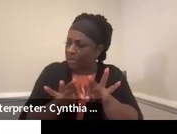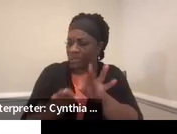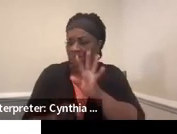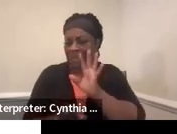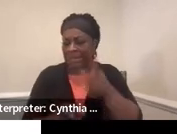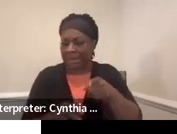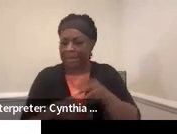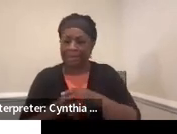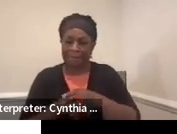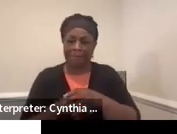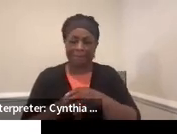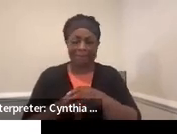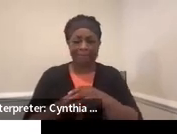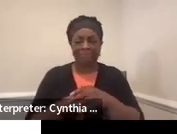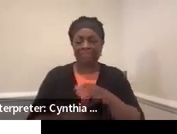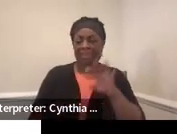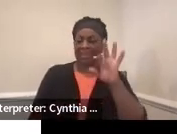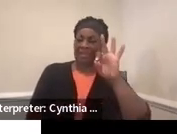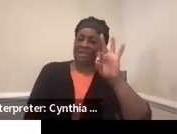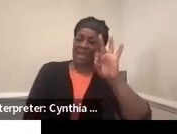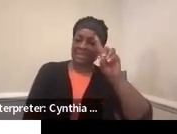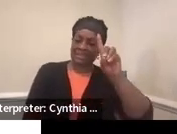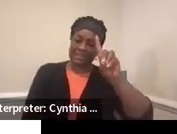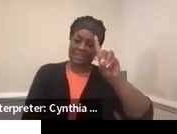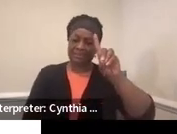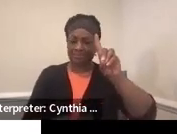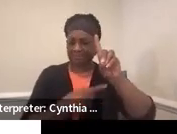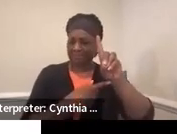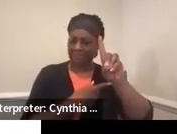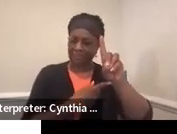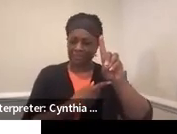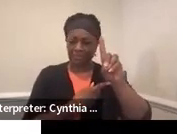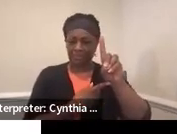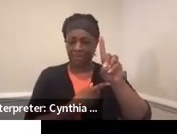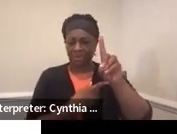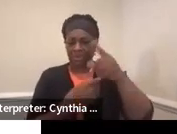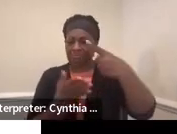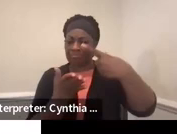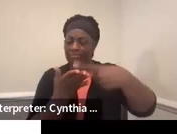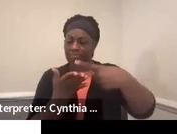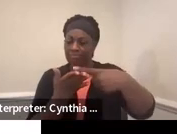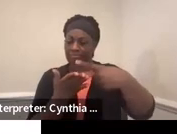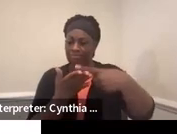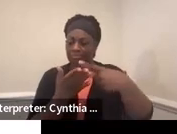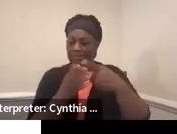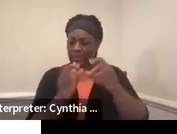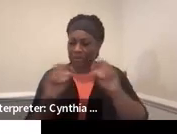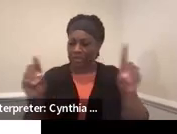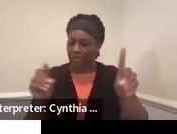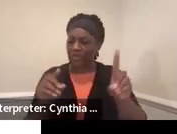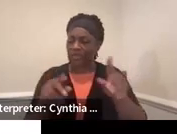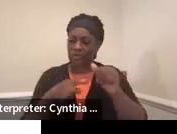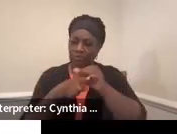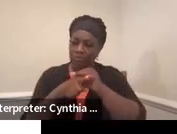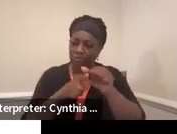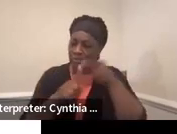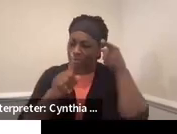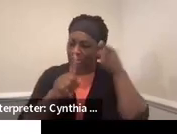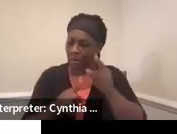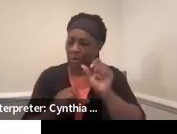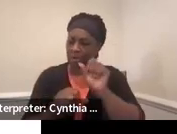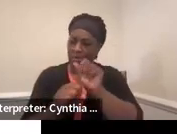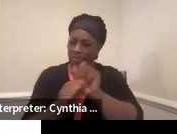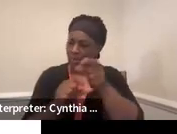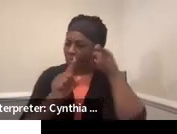All right, 9D. So this is where we're going to talk about the education training goal, the employment goal,